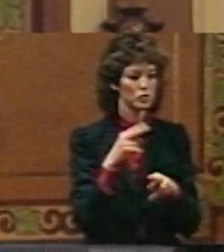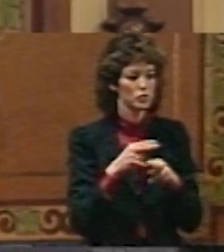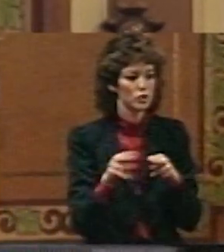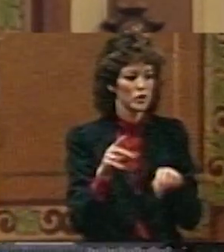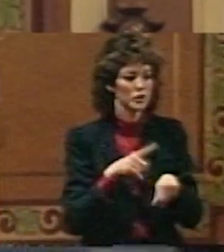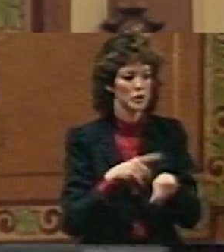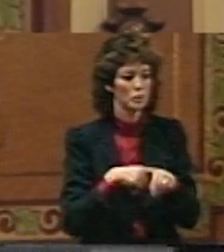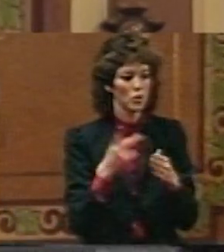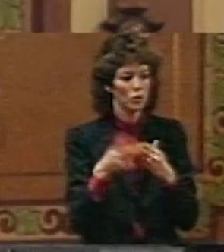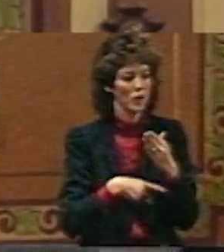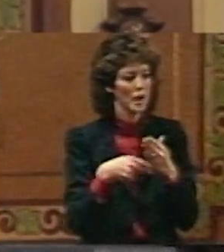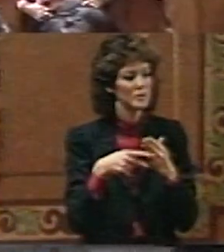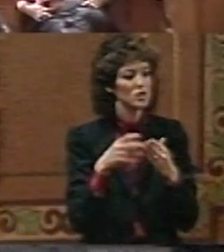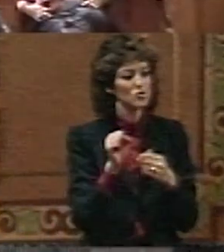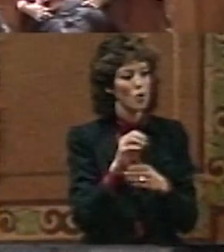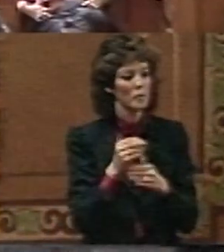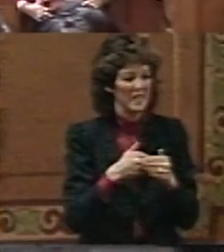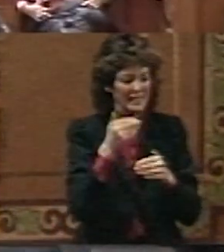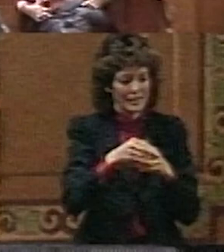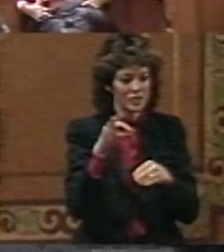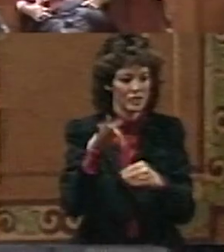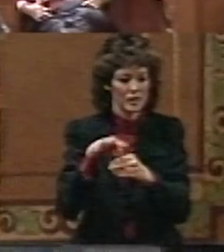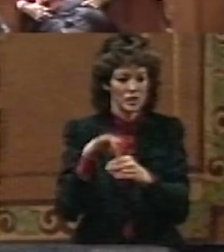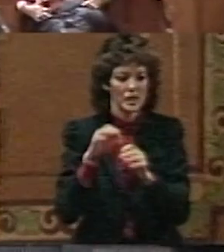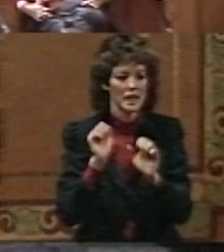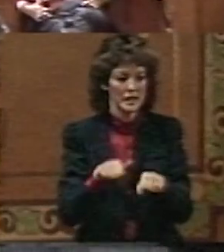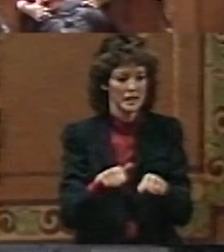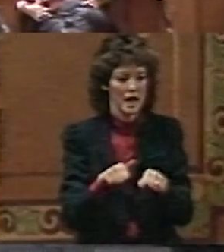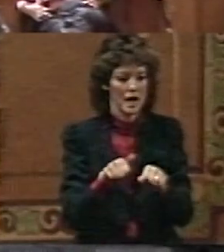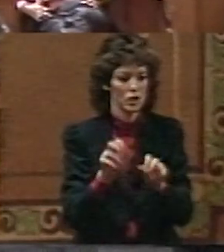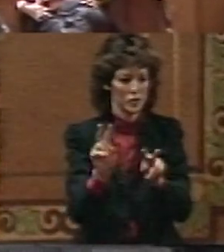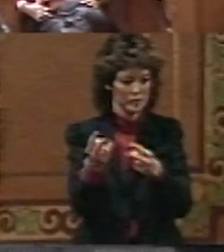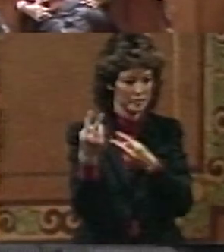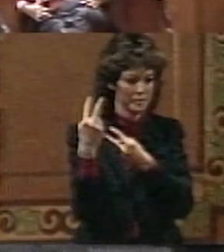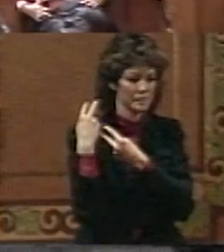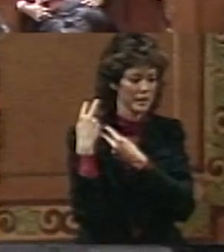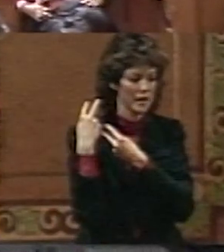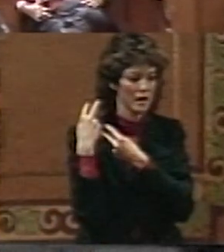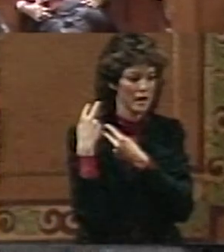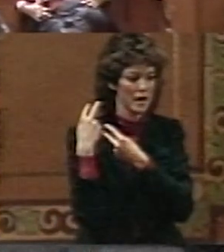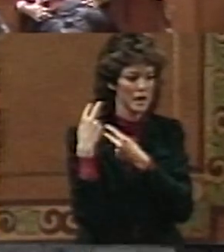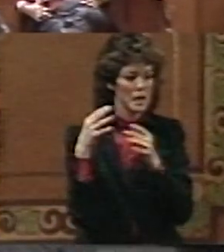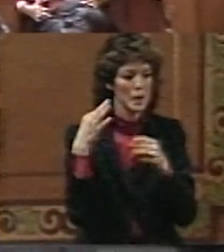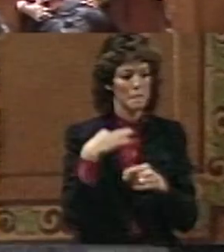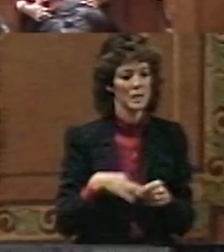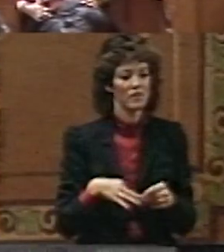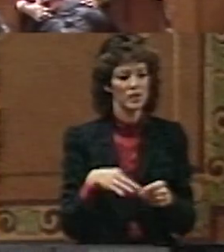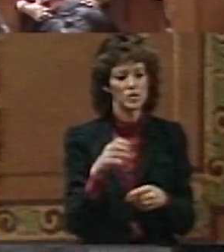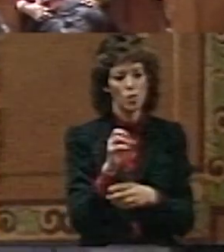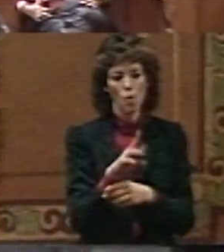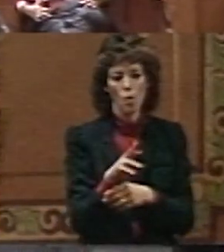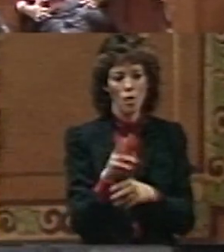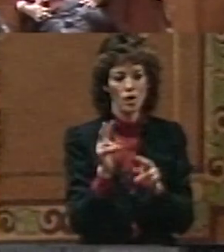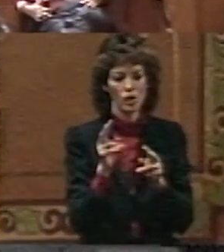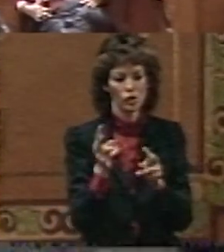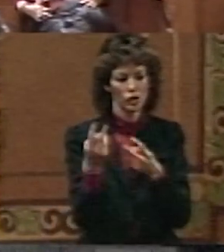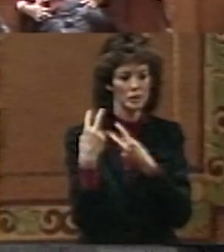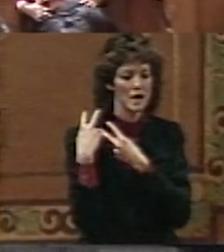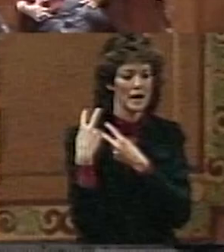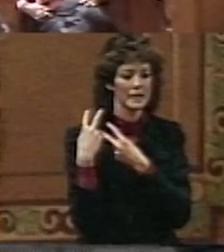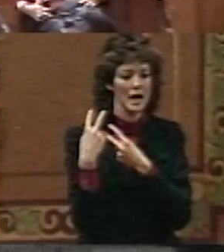so that by the next election they might be able to point back and look at benefits or look at results.